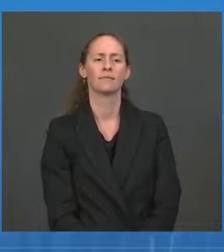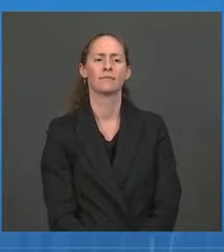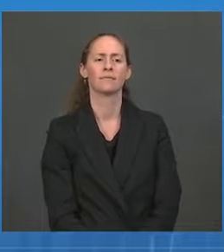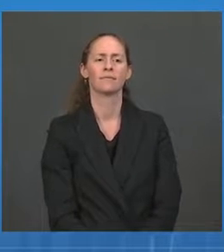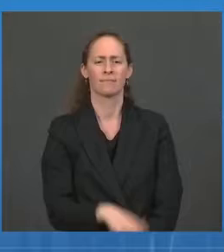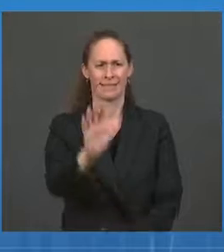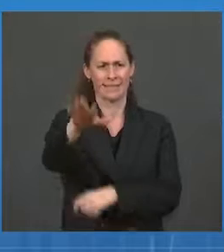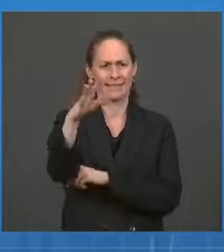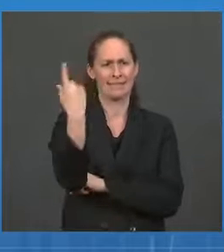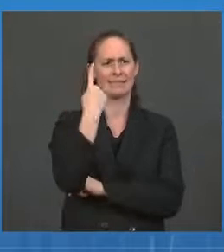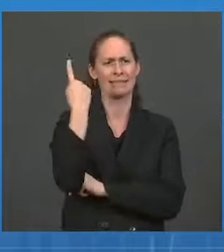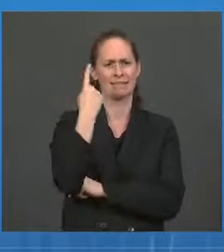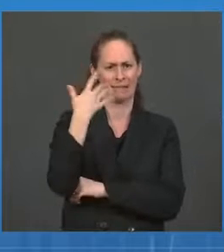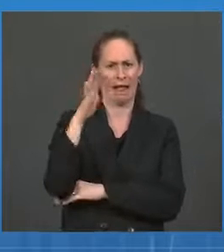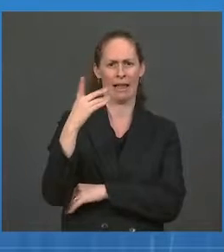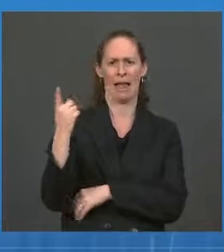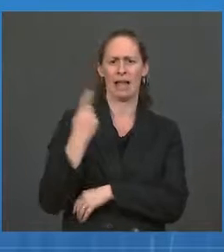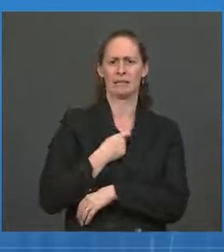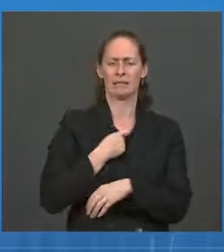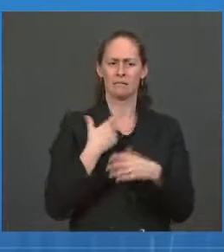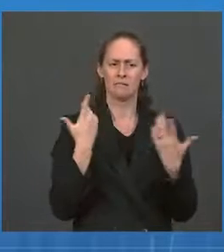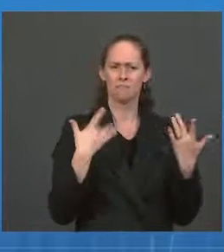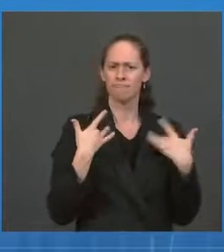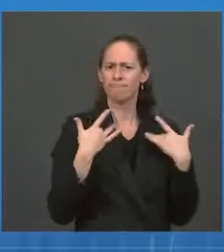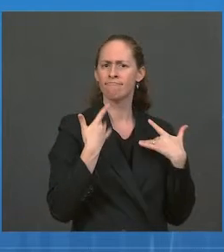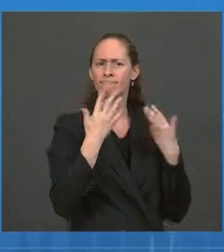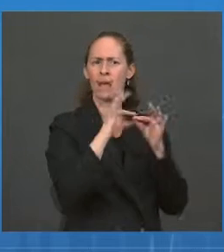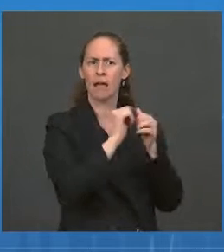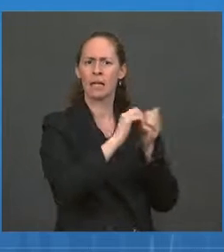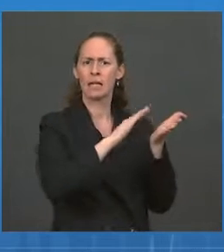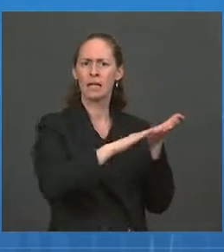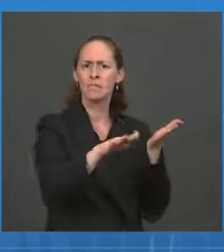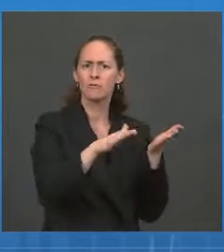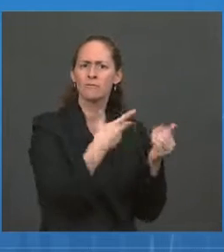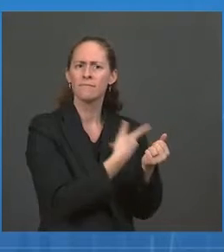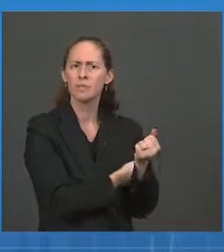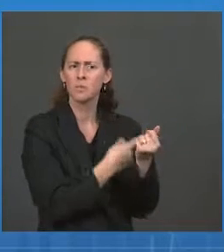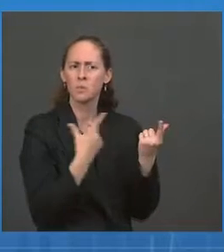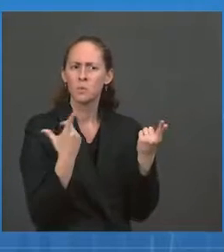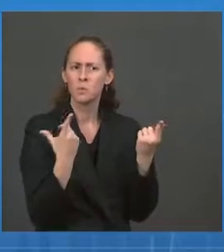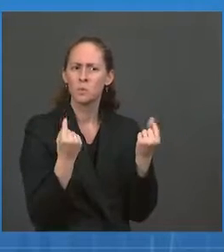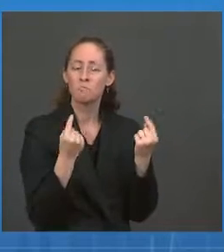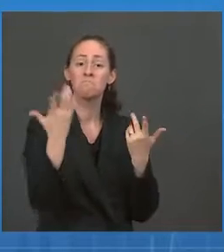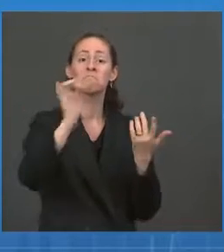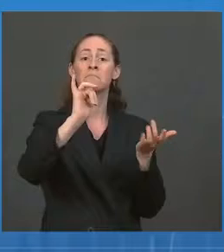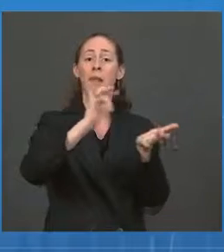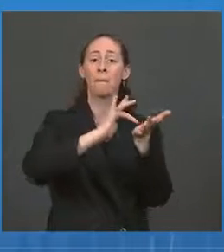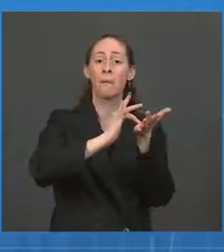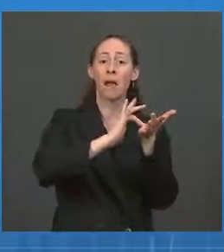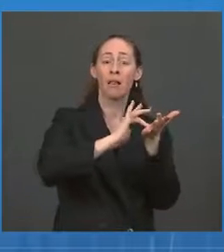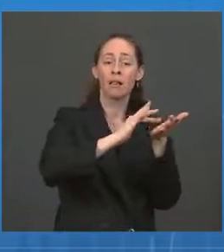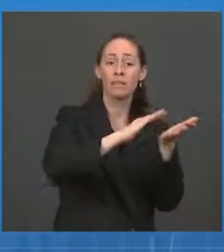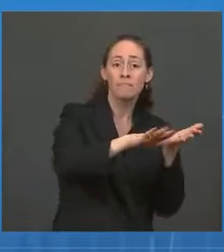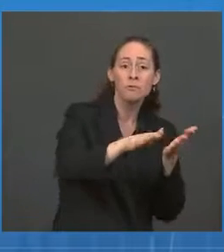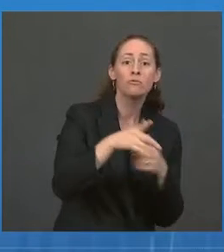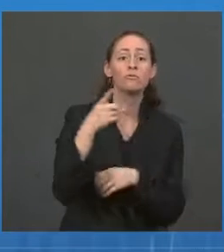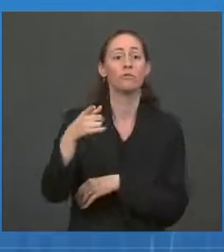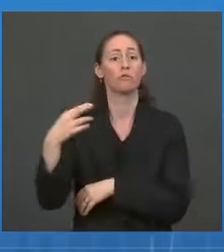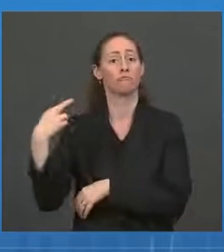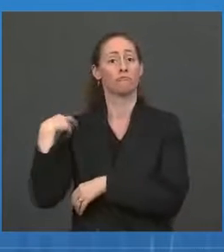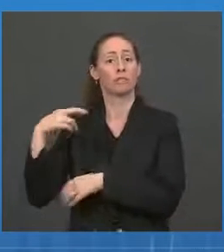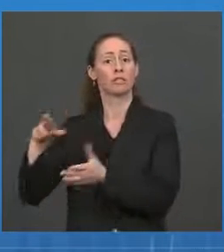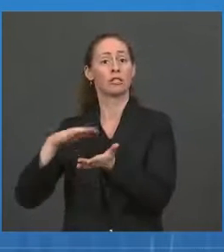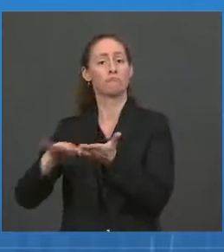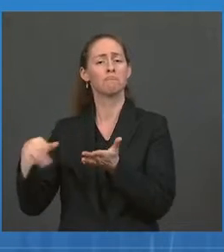And the simple answer there is that we are, we have said that medical exemptions and religious exemptions will be accepted for the